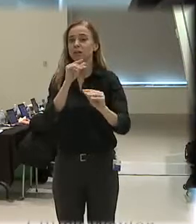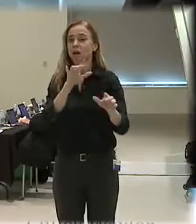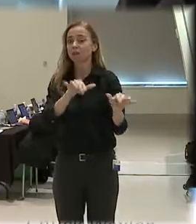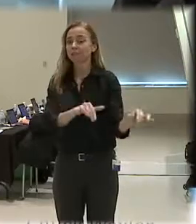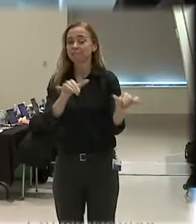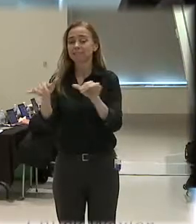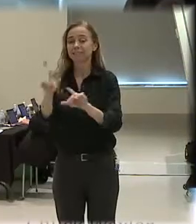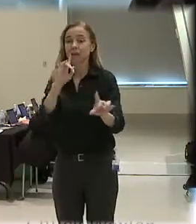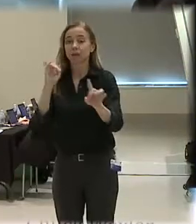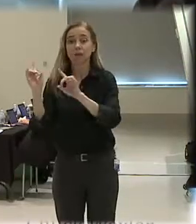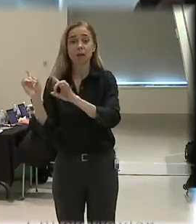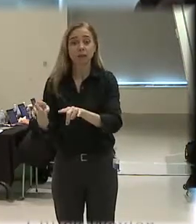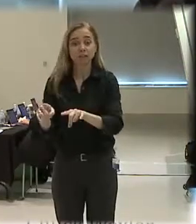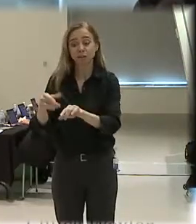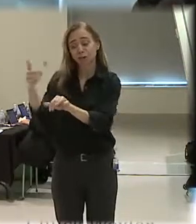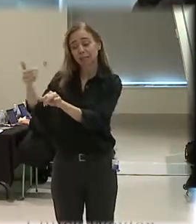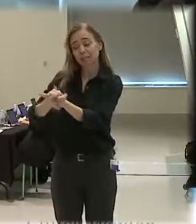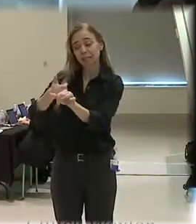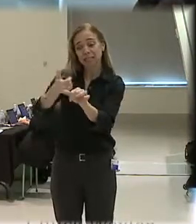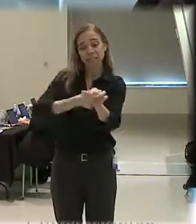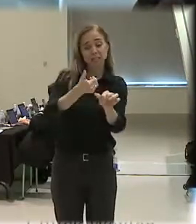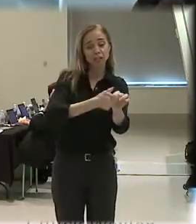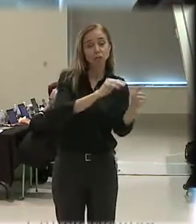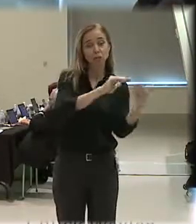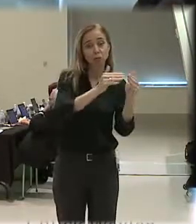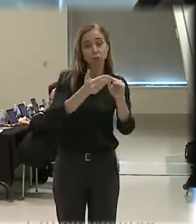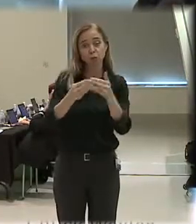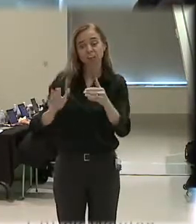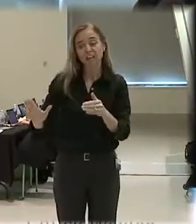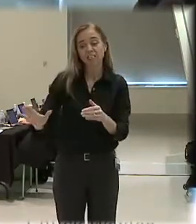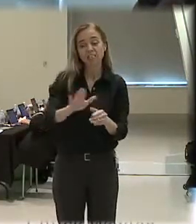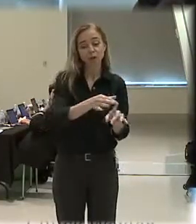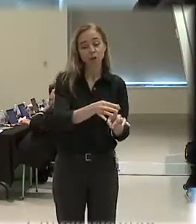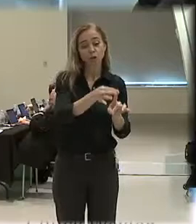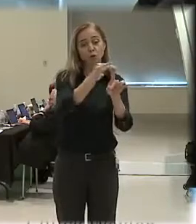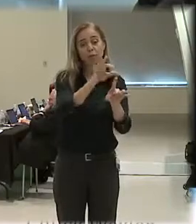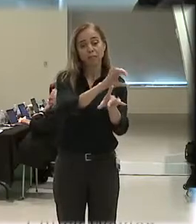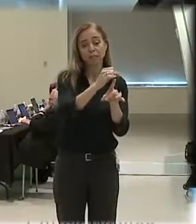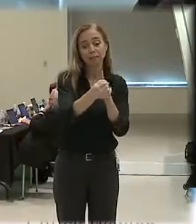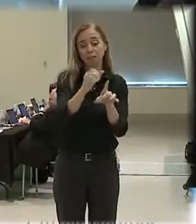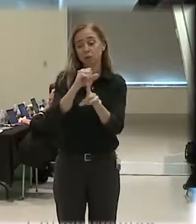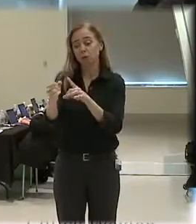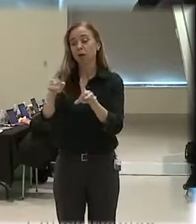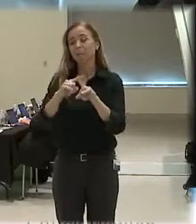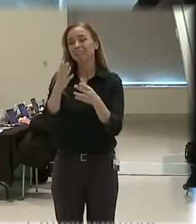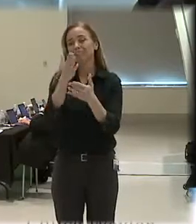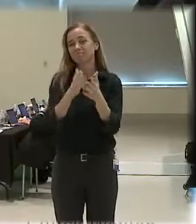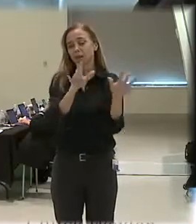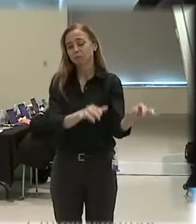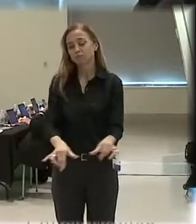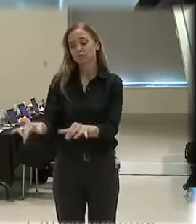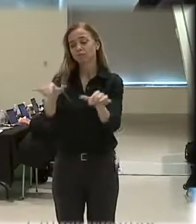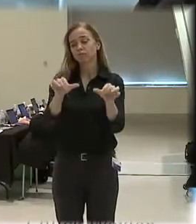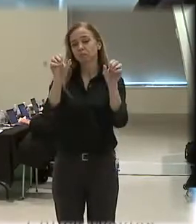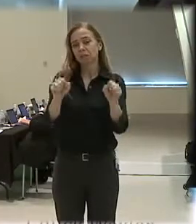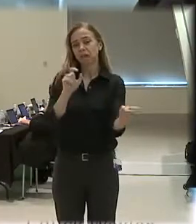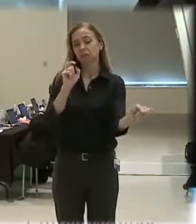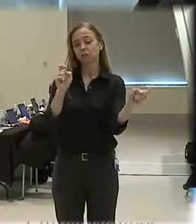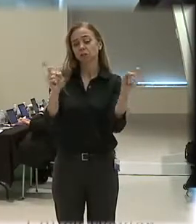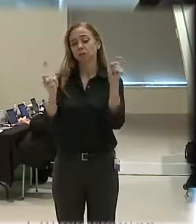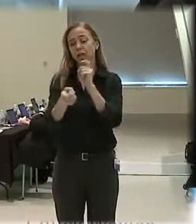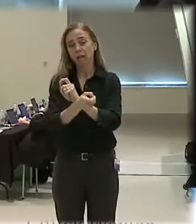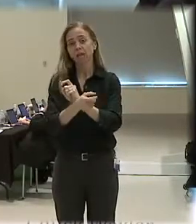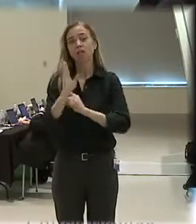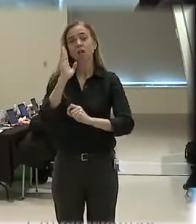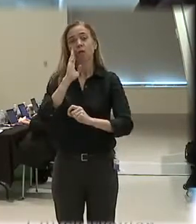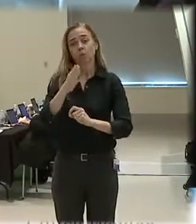communities because each community may have their own unique features. But I think there are certain common denominators and features that we can change that will give us